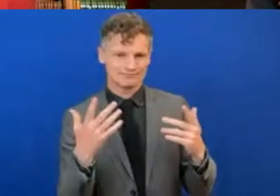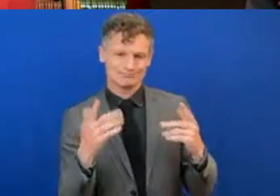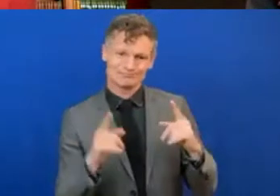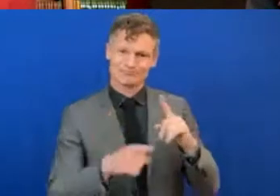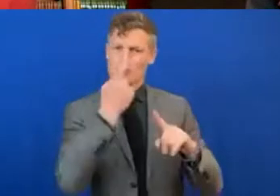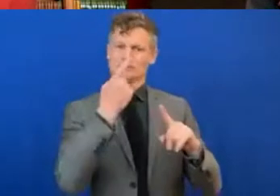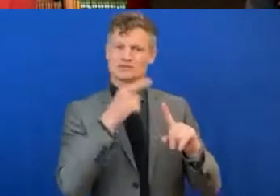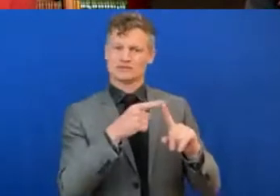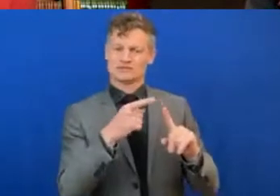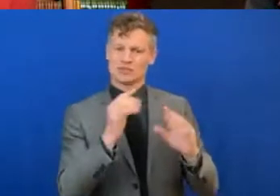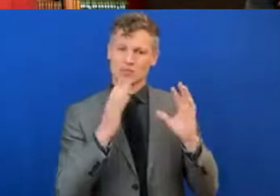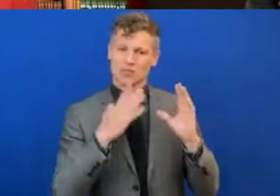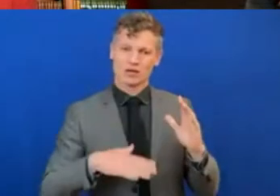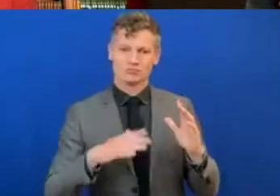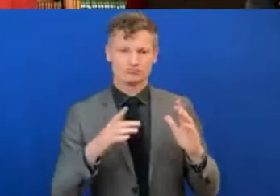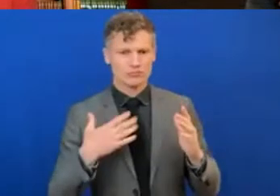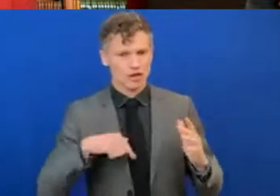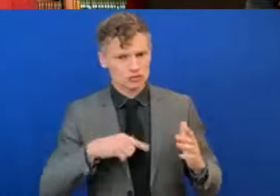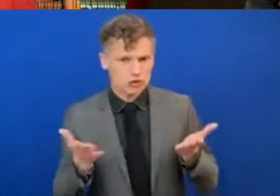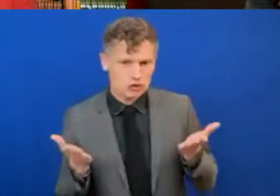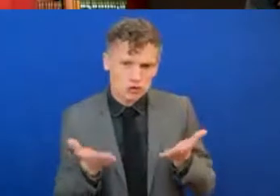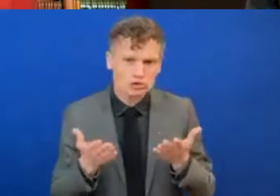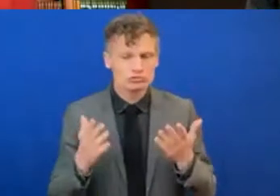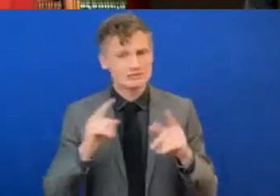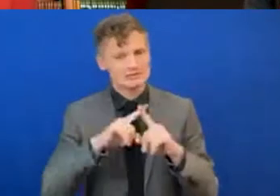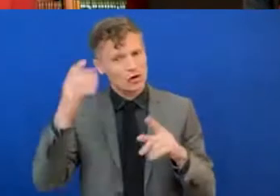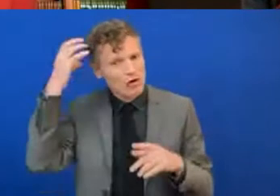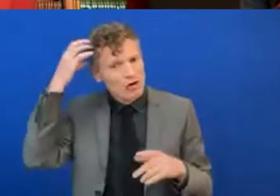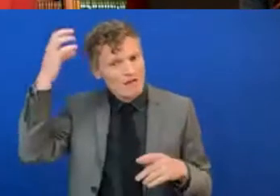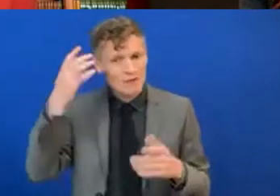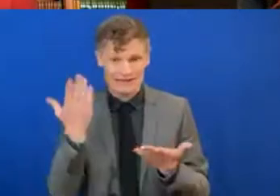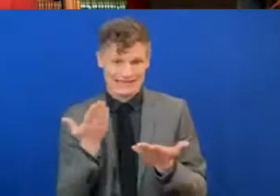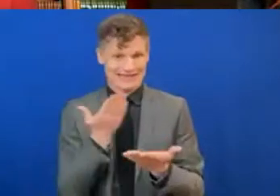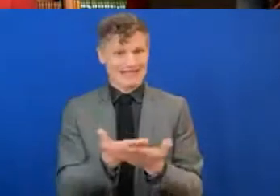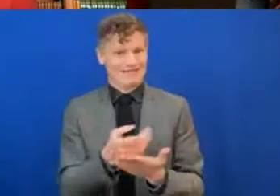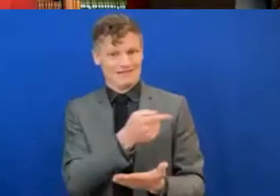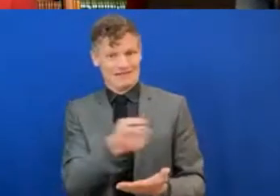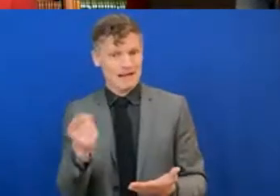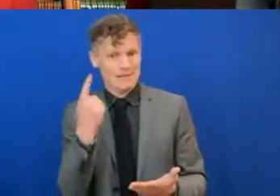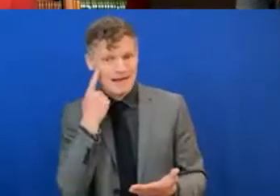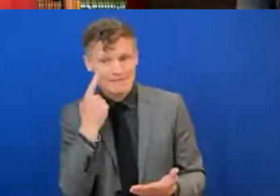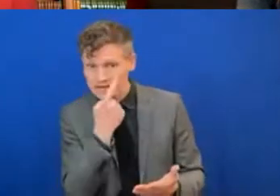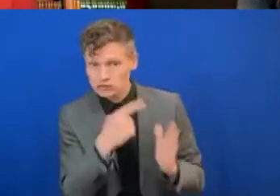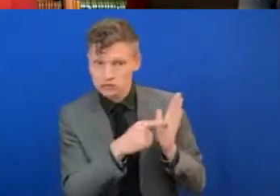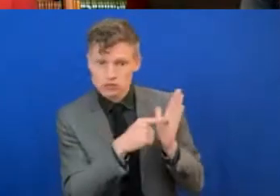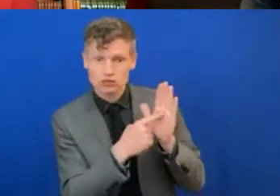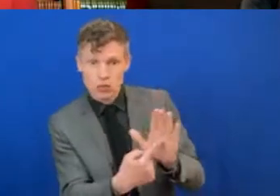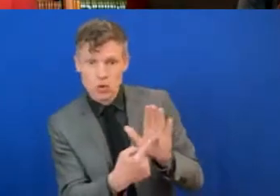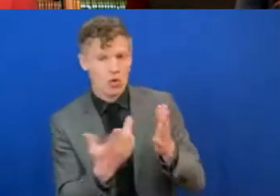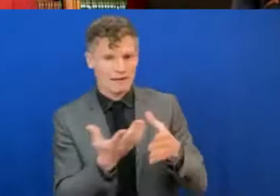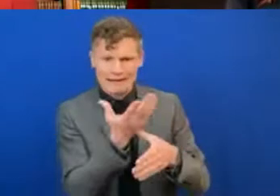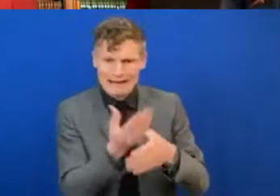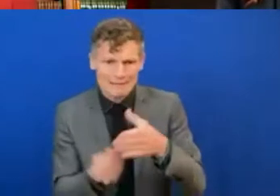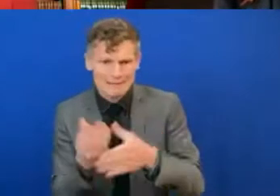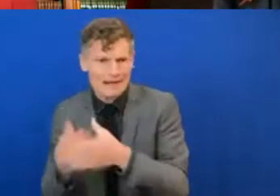continuously encourage governments and give them evidence that will show them where the gaps exist and where